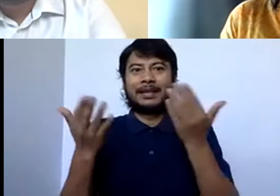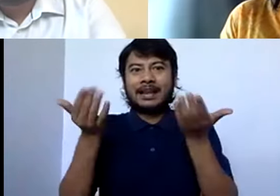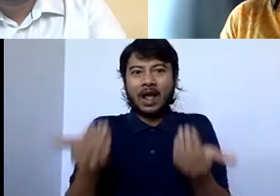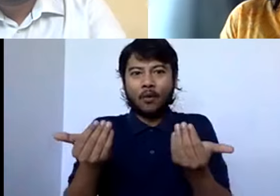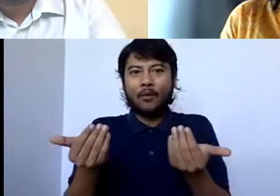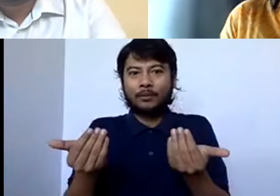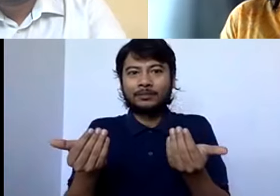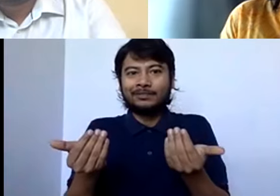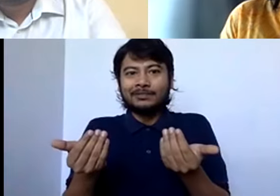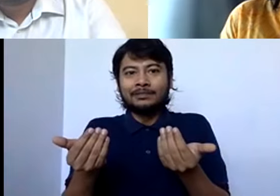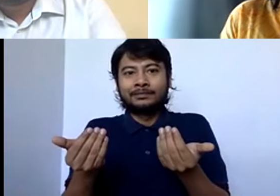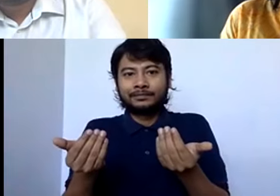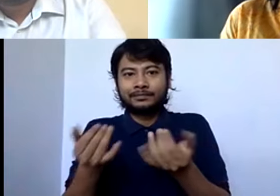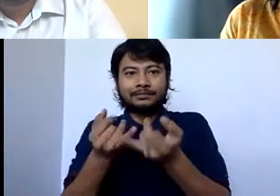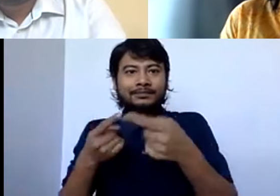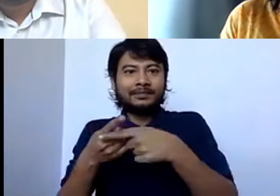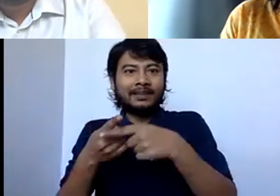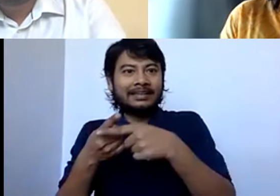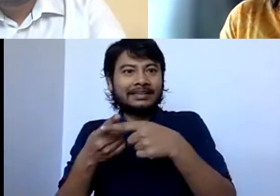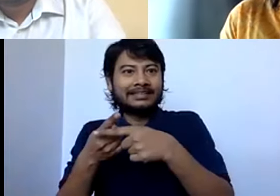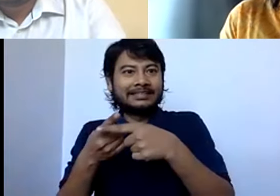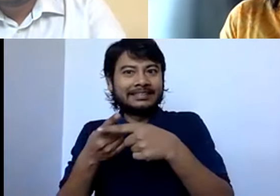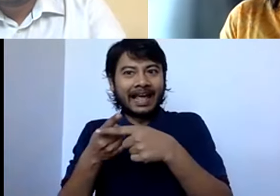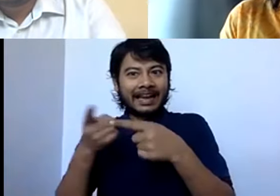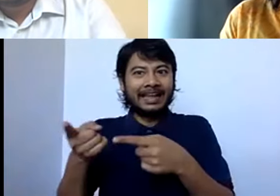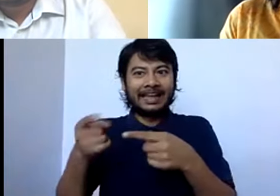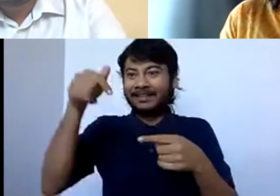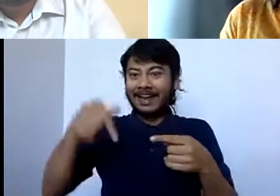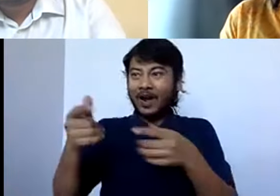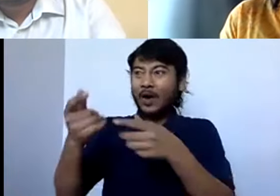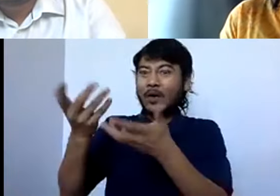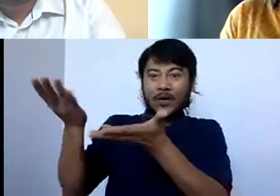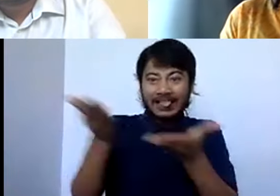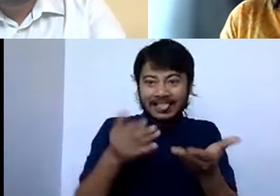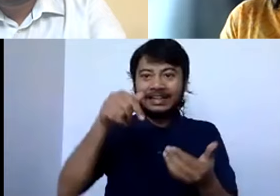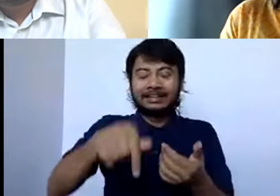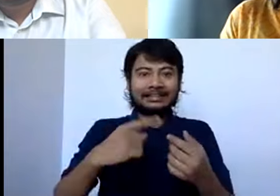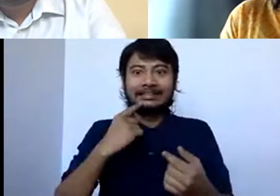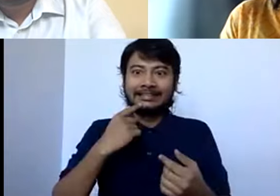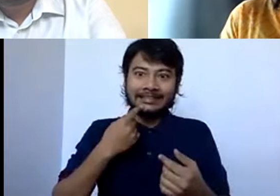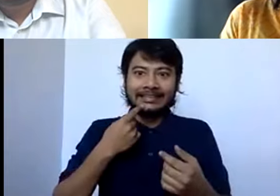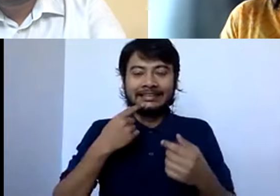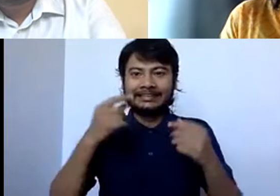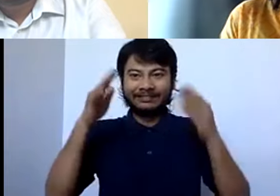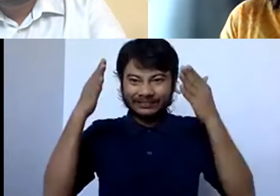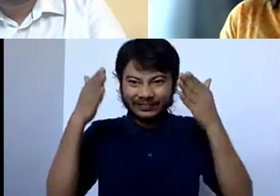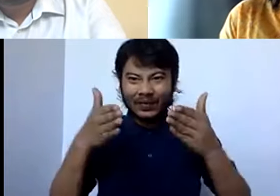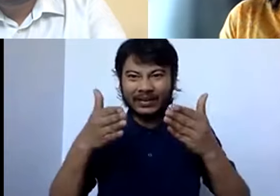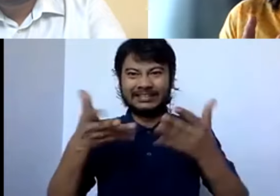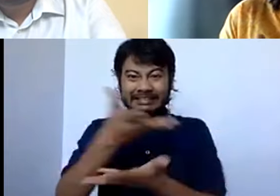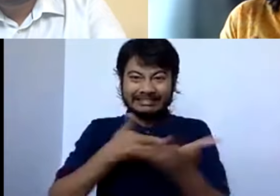Not a really good time to be talking serious stuff. But we are so glad that you could make it and you're here with us.